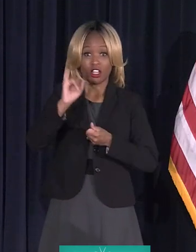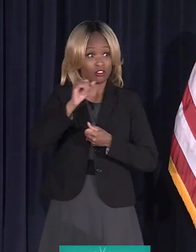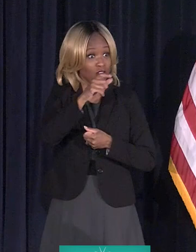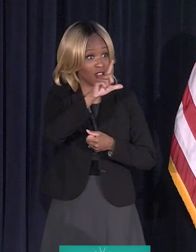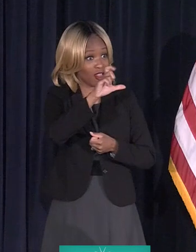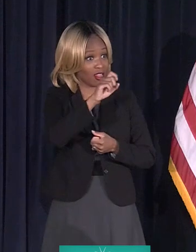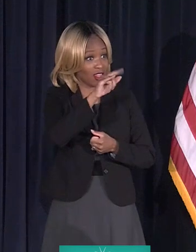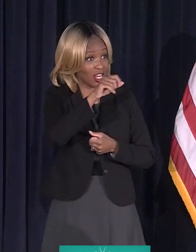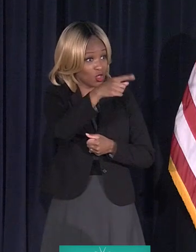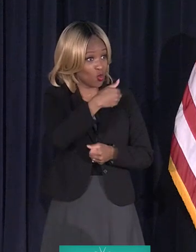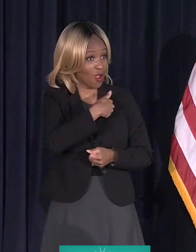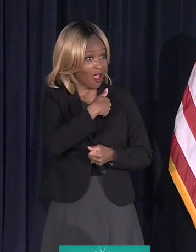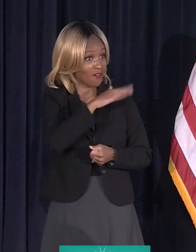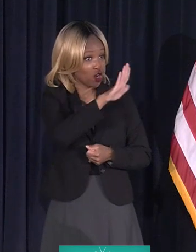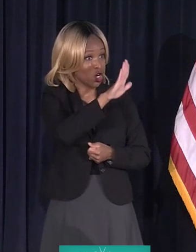number?